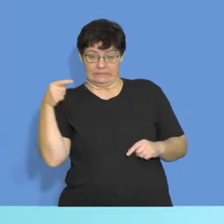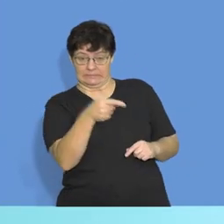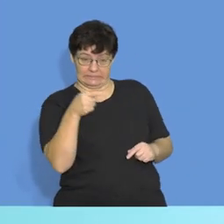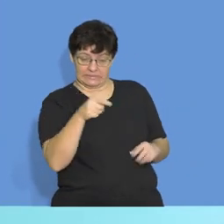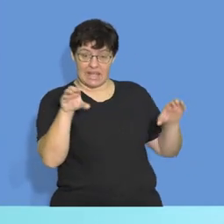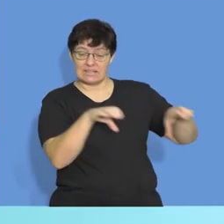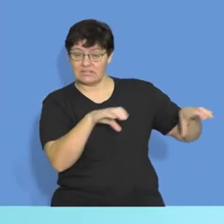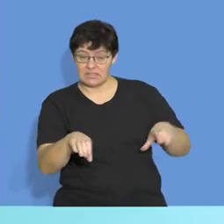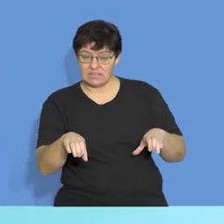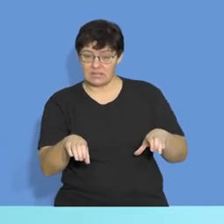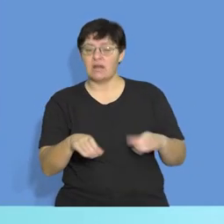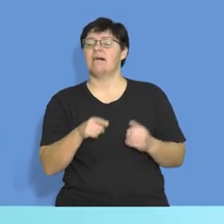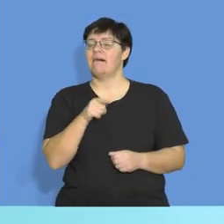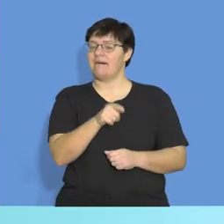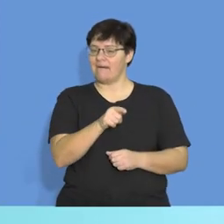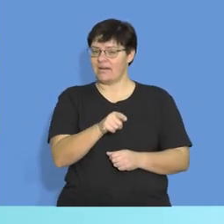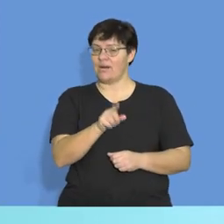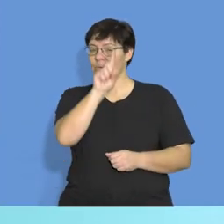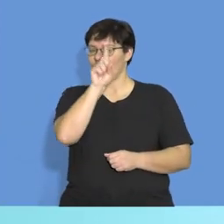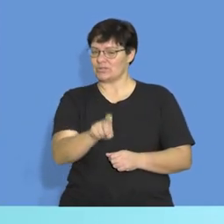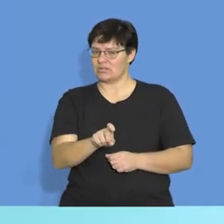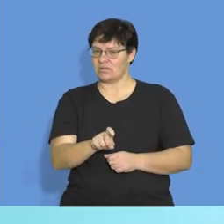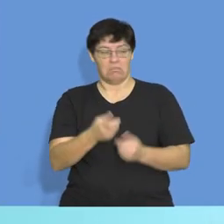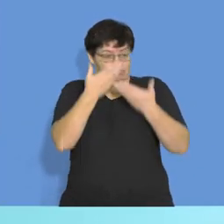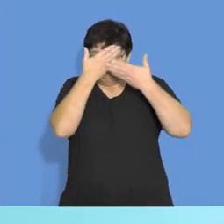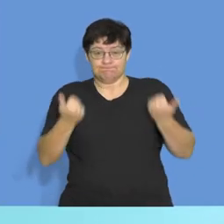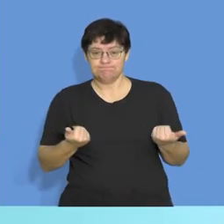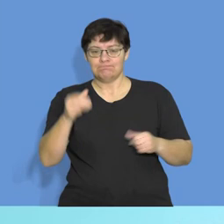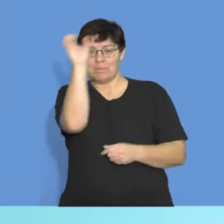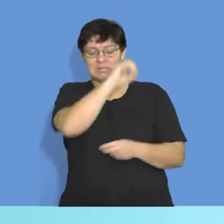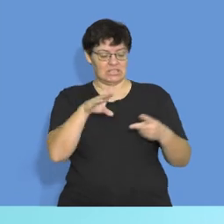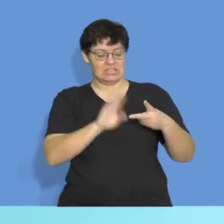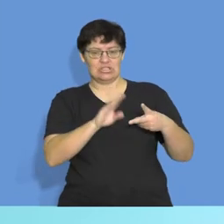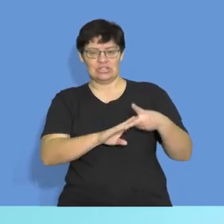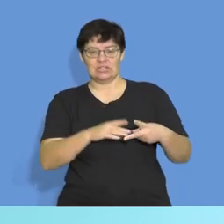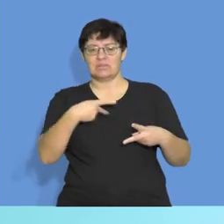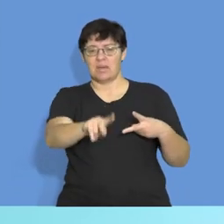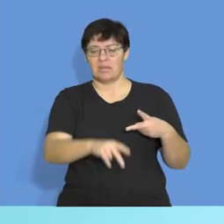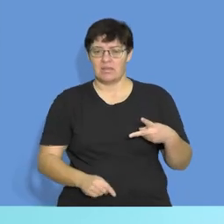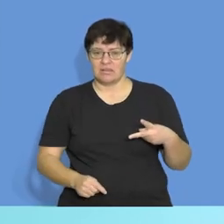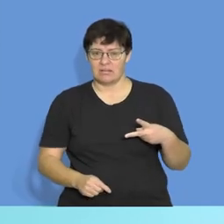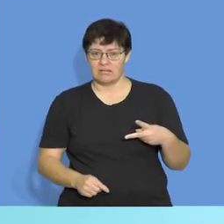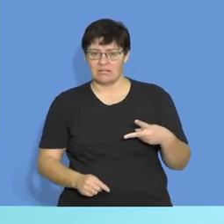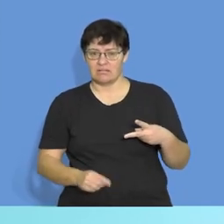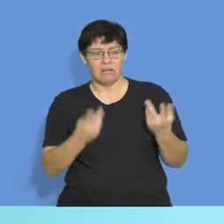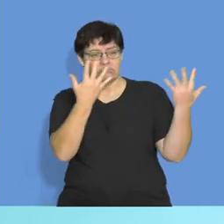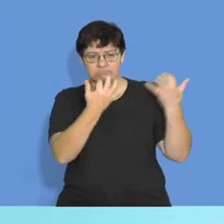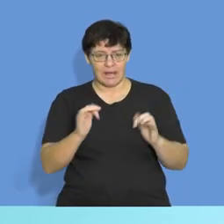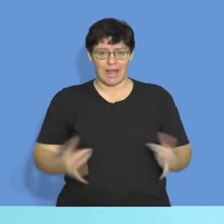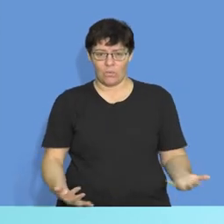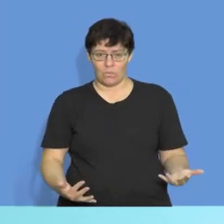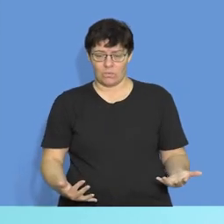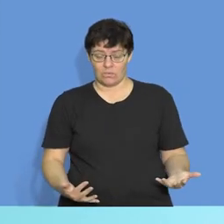activity, or in this particular question, you don't know the percentage that you have to calculate on. Right?